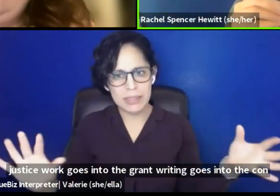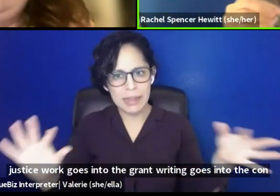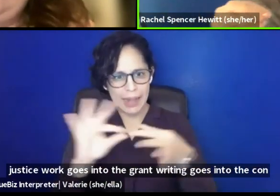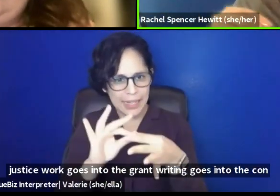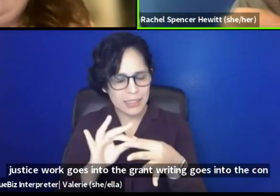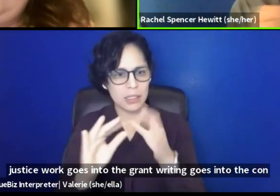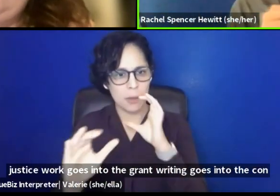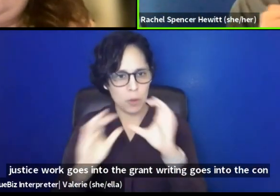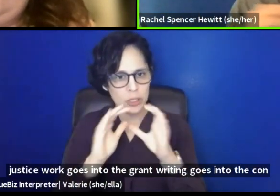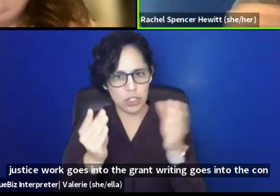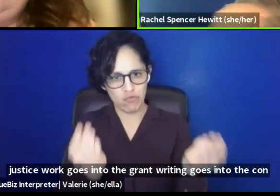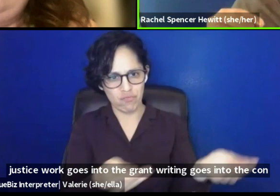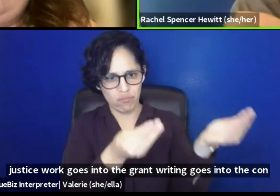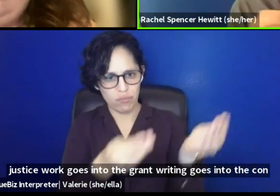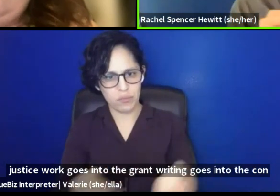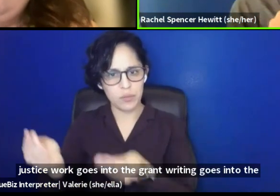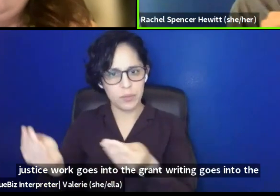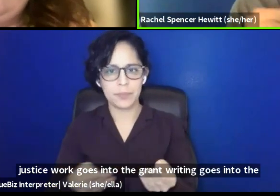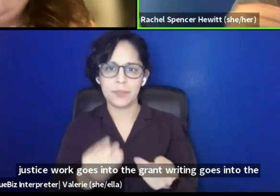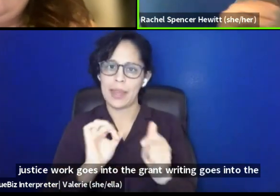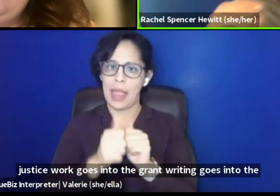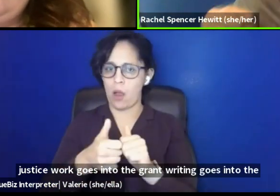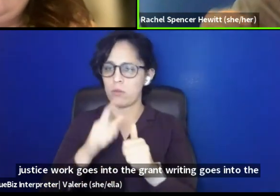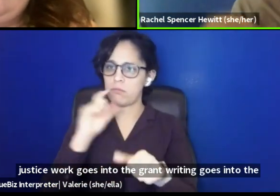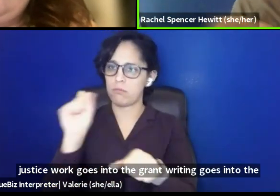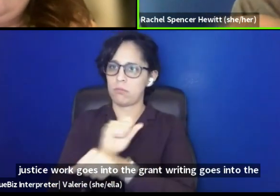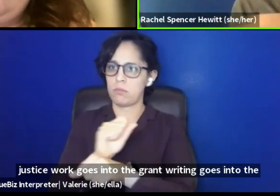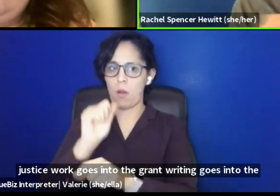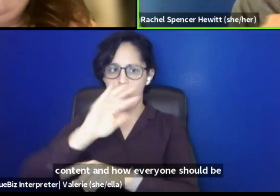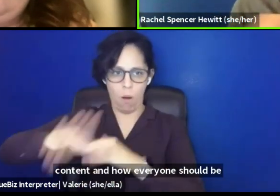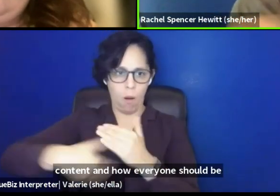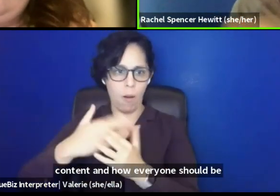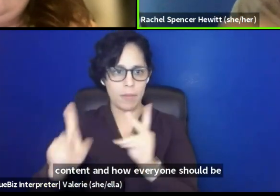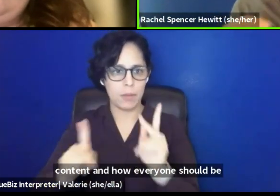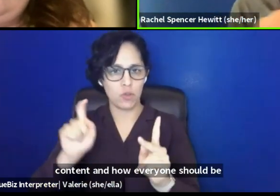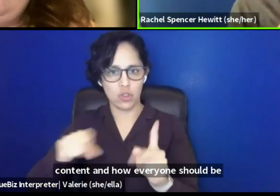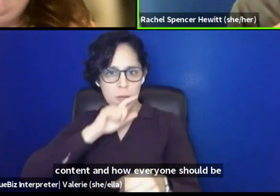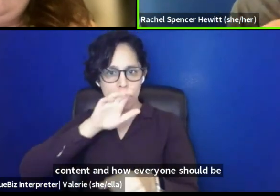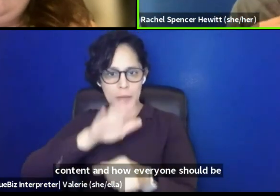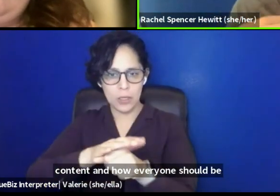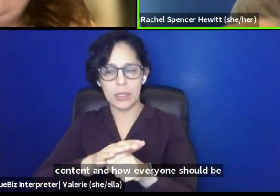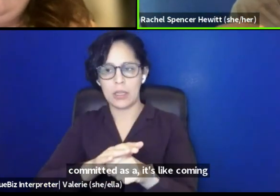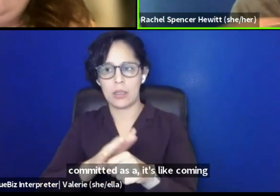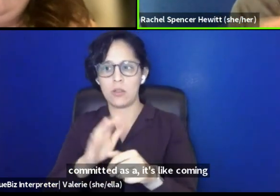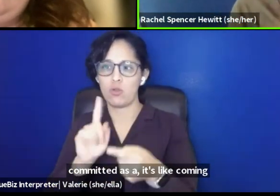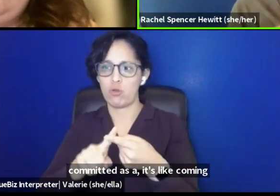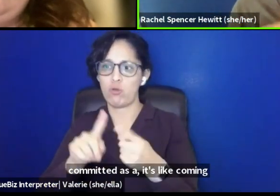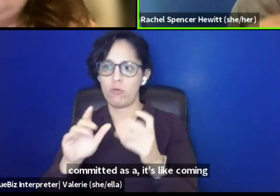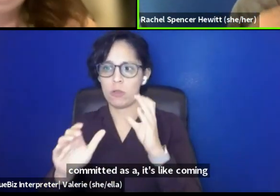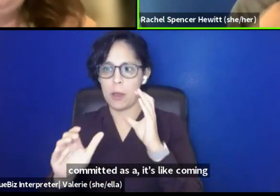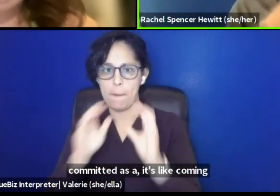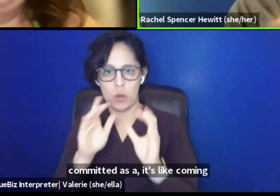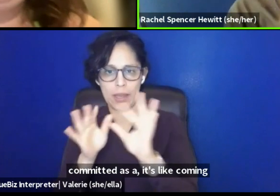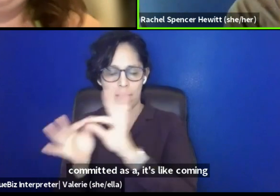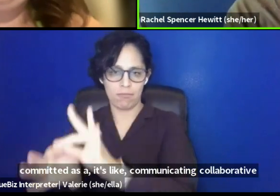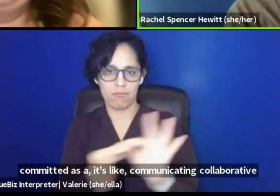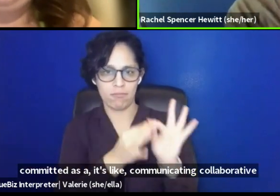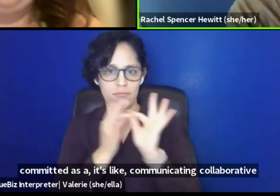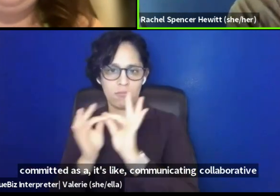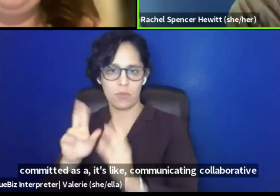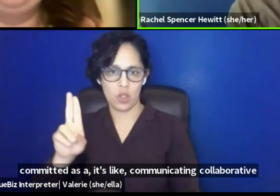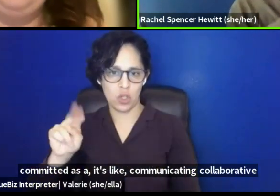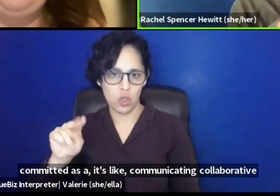and how everyone should be committed as a, as like a communicating, collaborative unit, like an actual